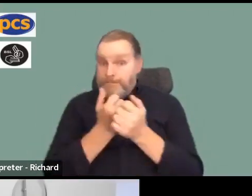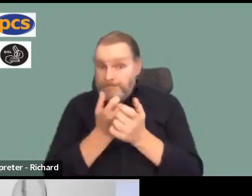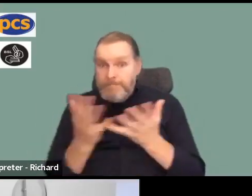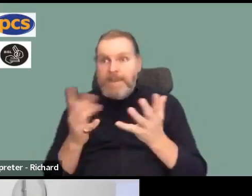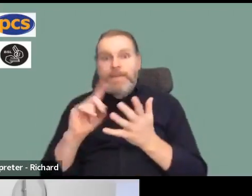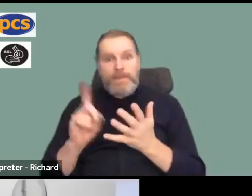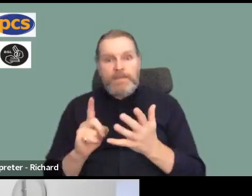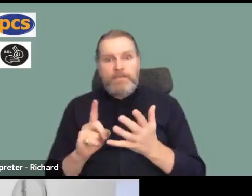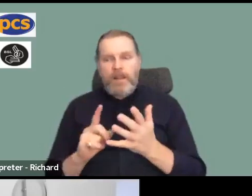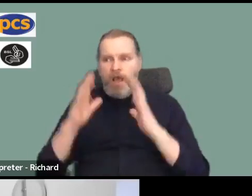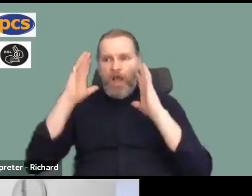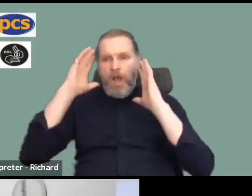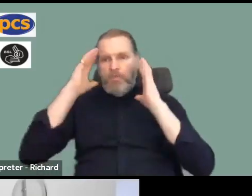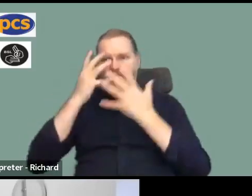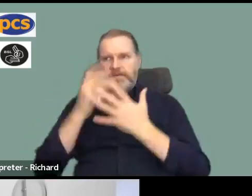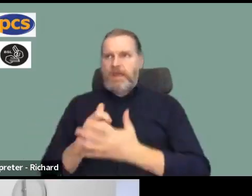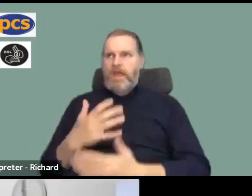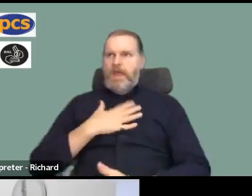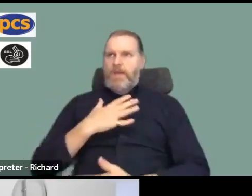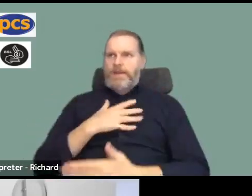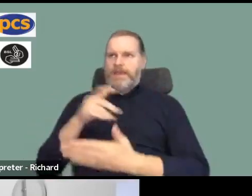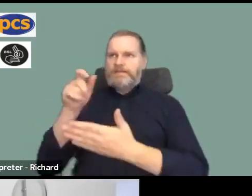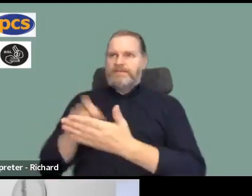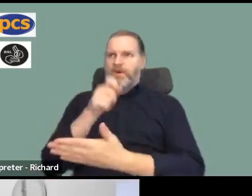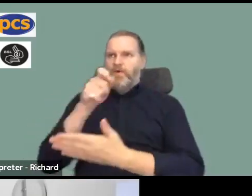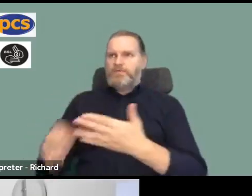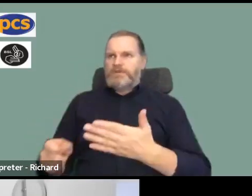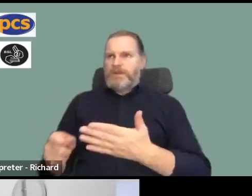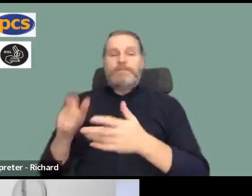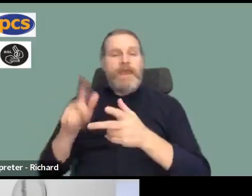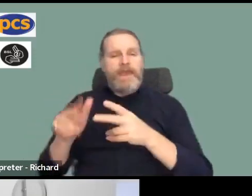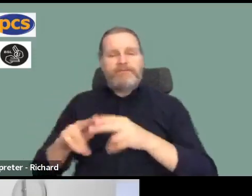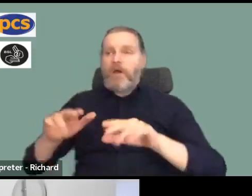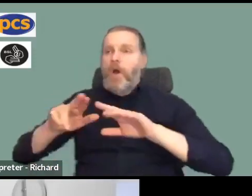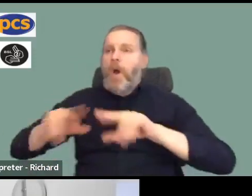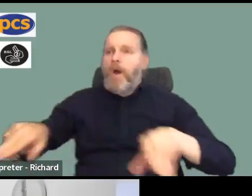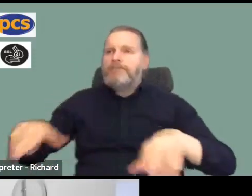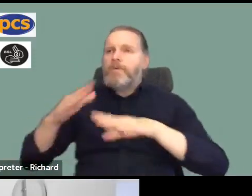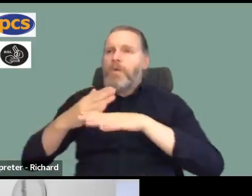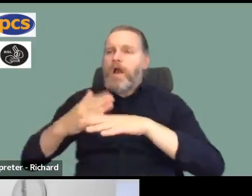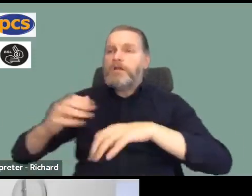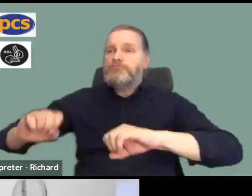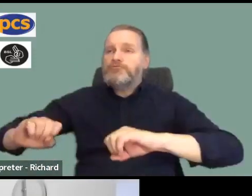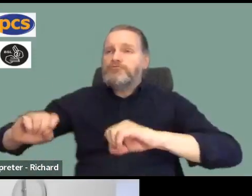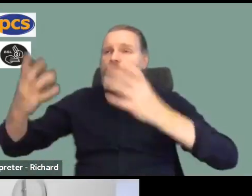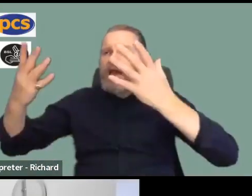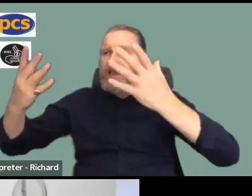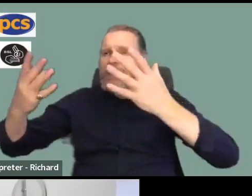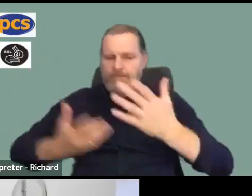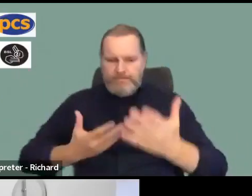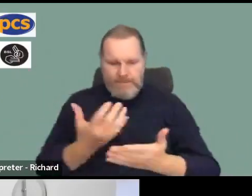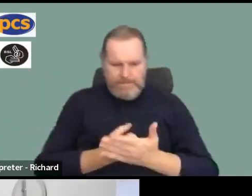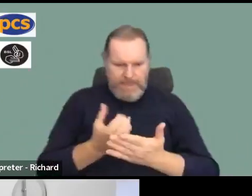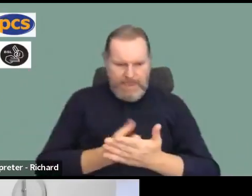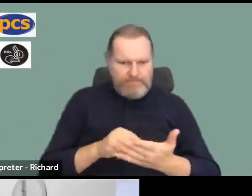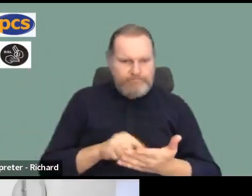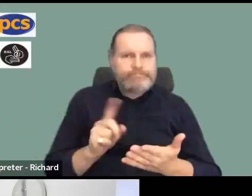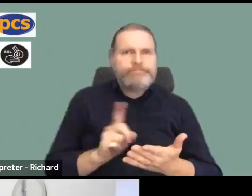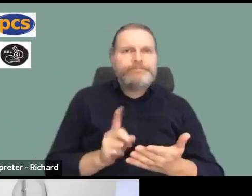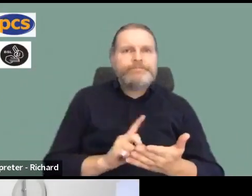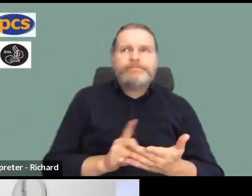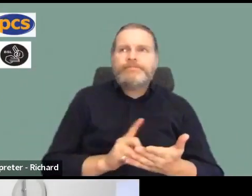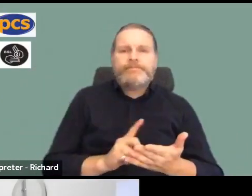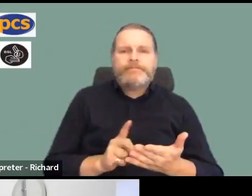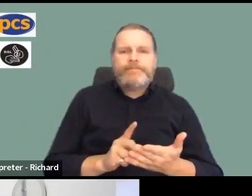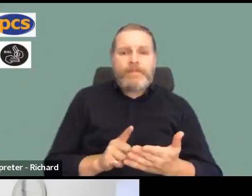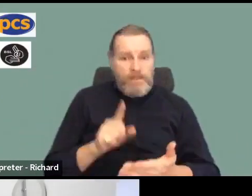yes, but they're worried about losing money for going on strike, for example. And what we need to do is to reassure people. I mentioned at the beginning, we've